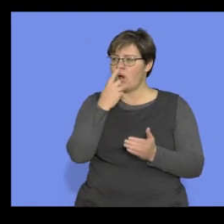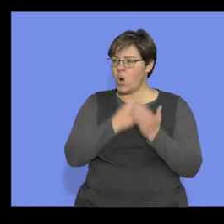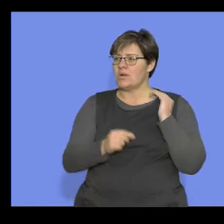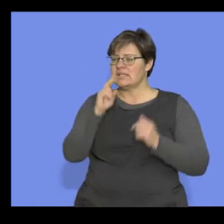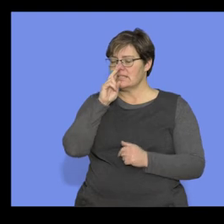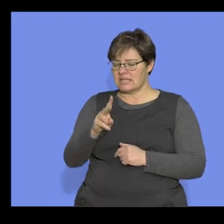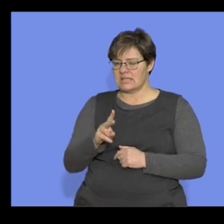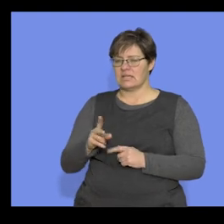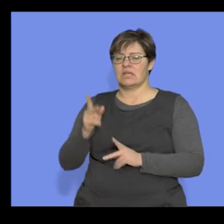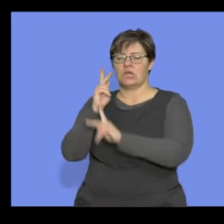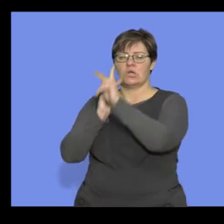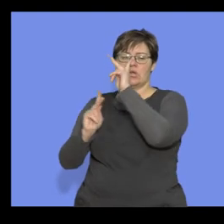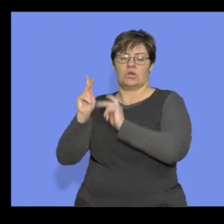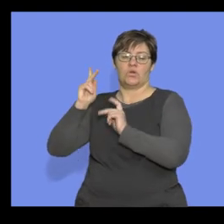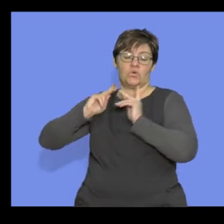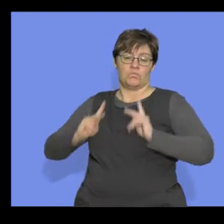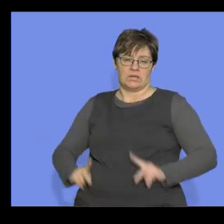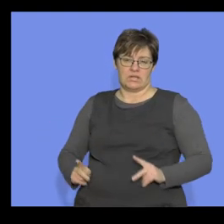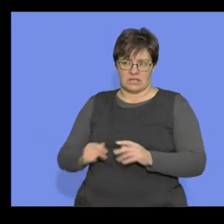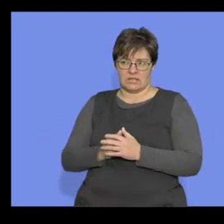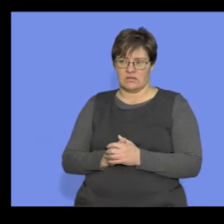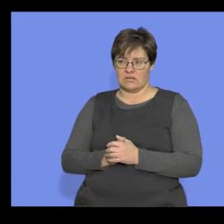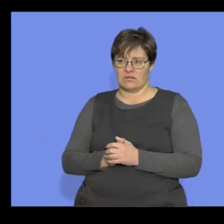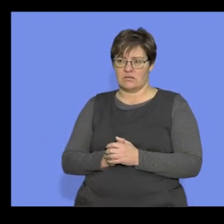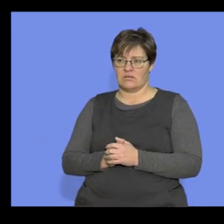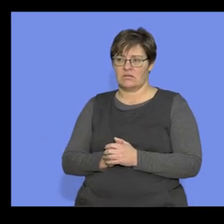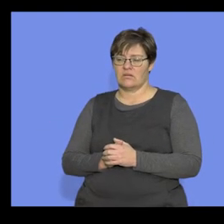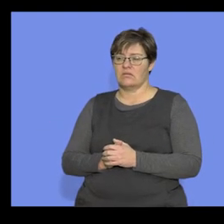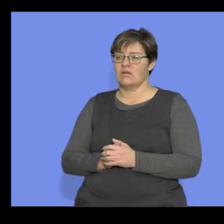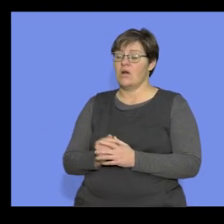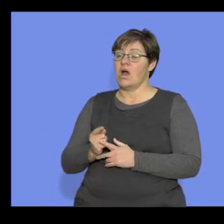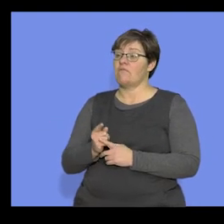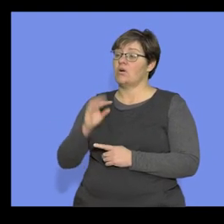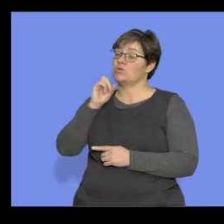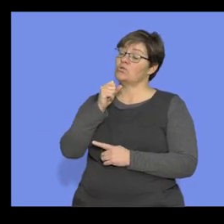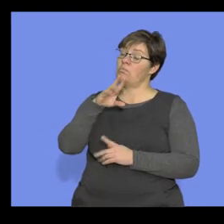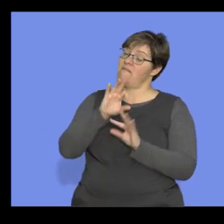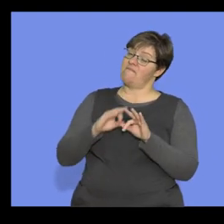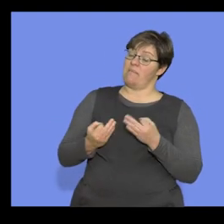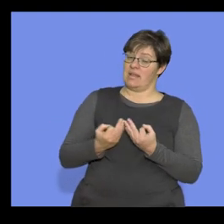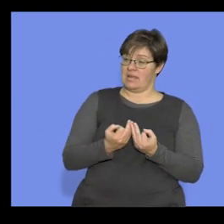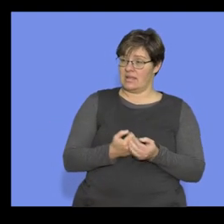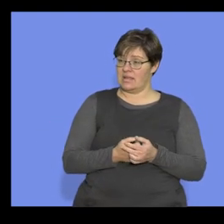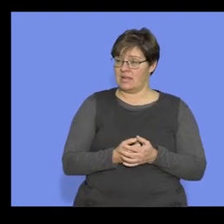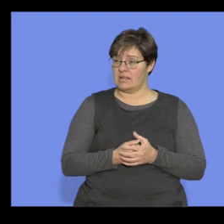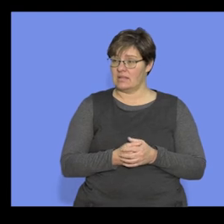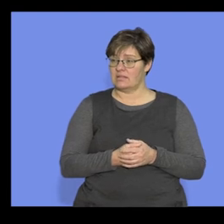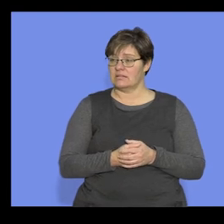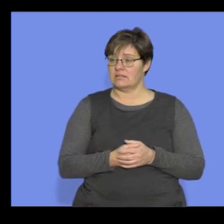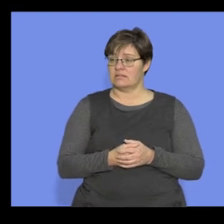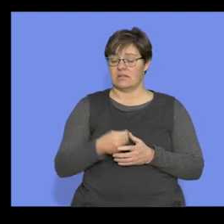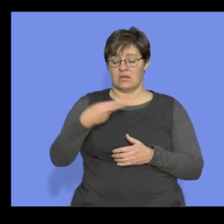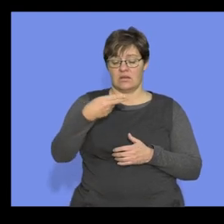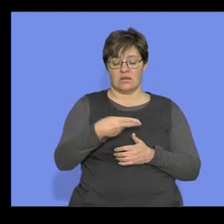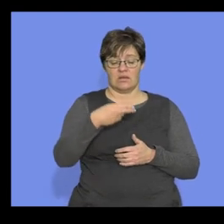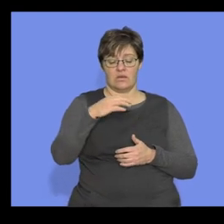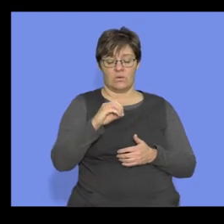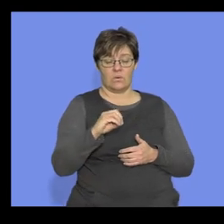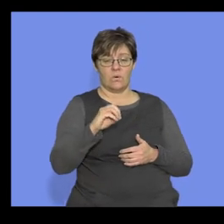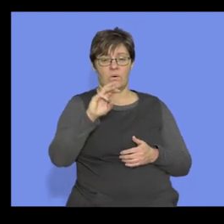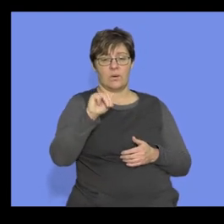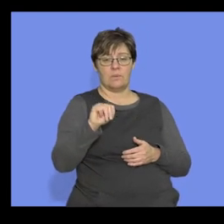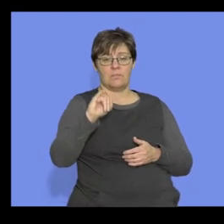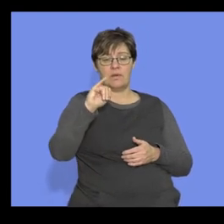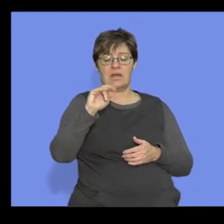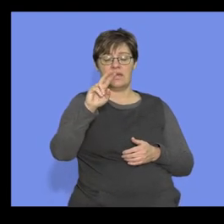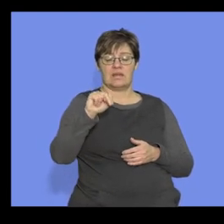I can only see human ancestors. So I'm not going to be part of the super family. Right, here we go. This is